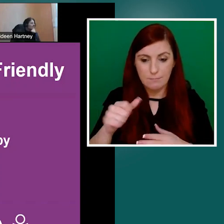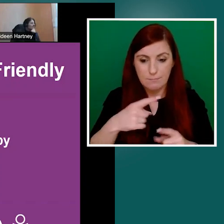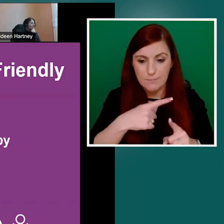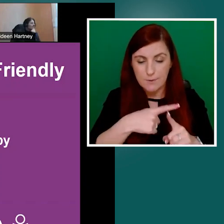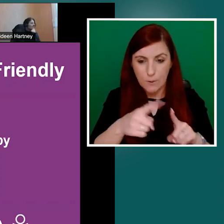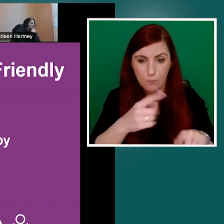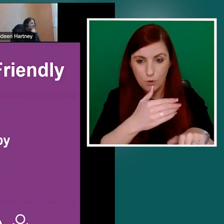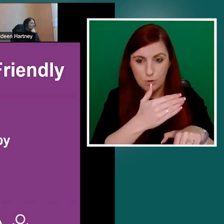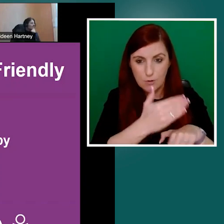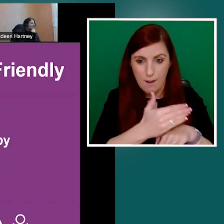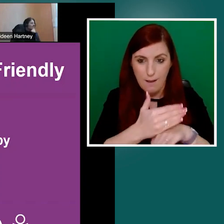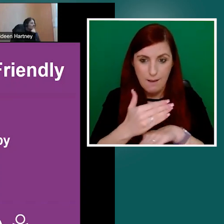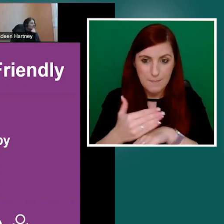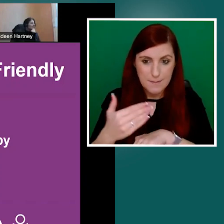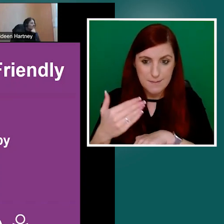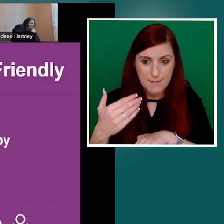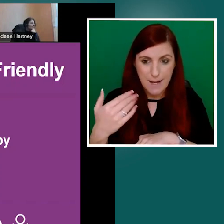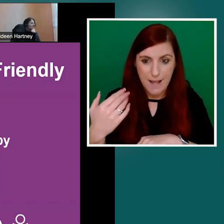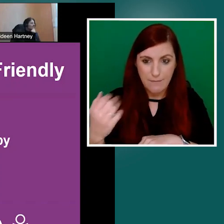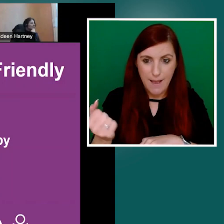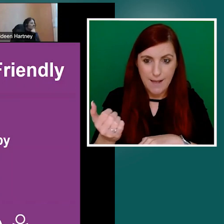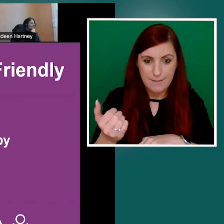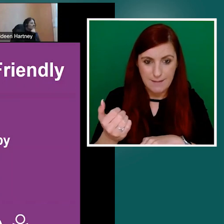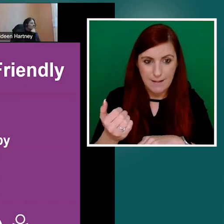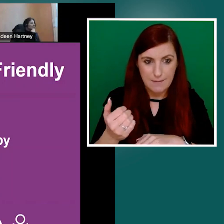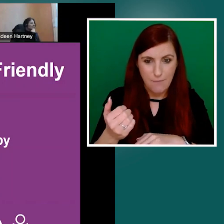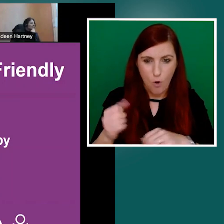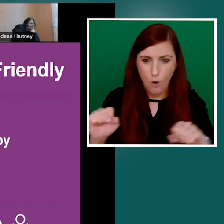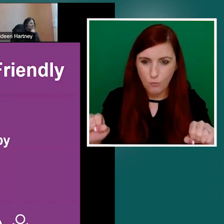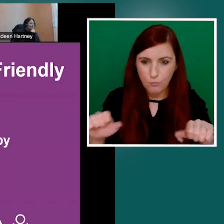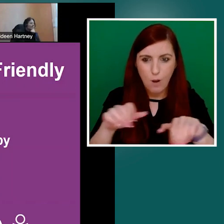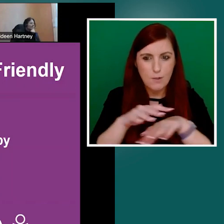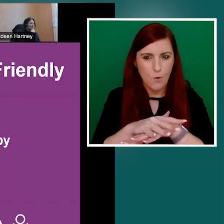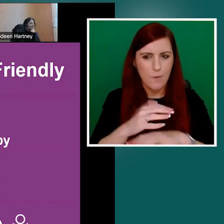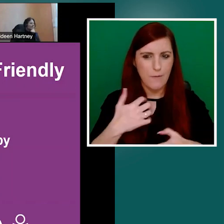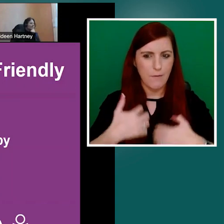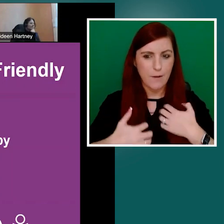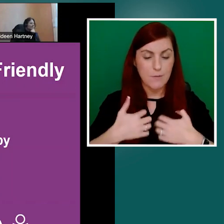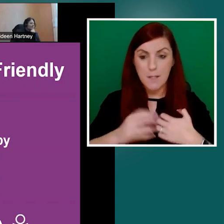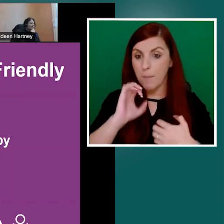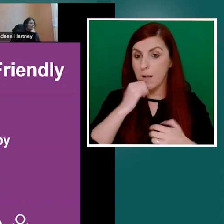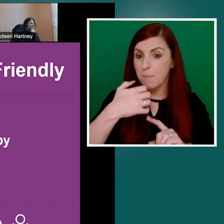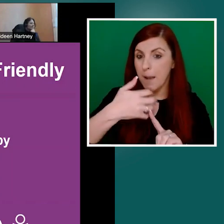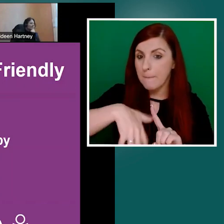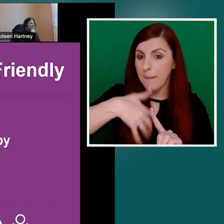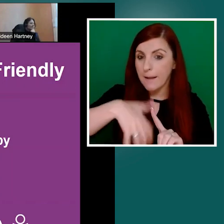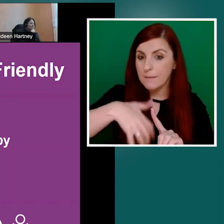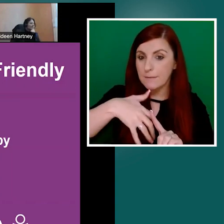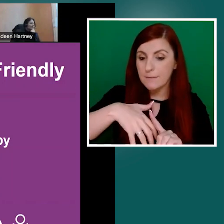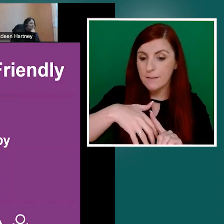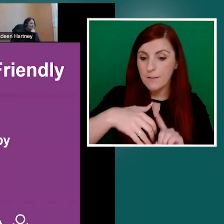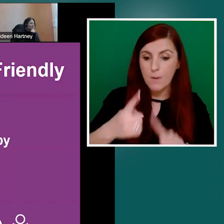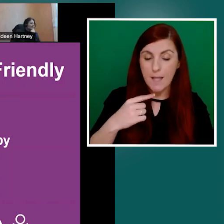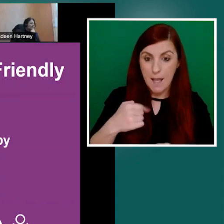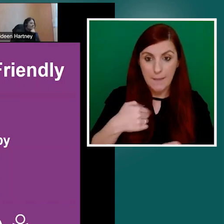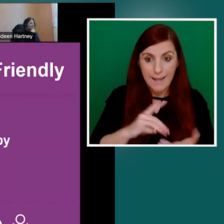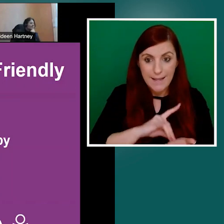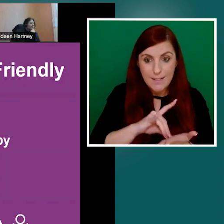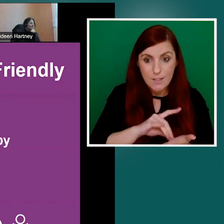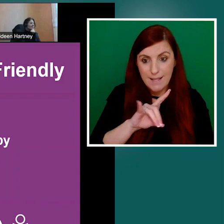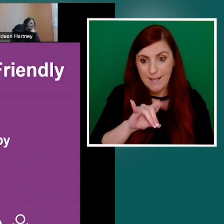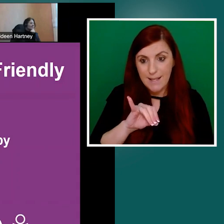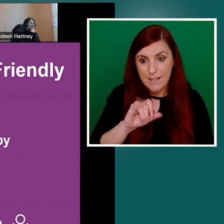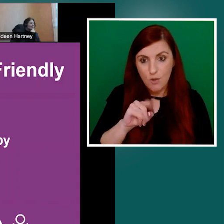my background is actually as an art historian. So for me, the power of the visual is really important.